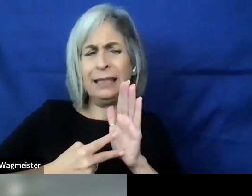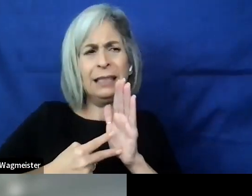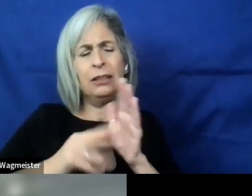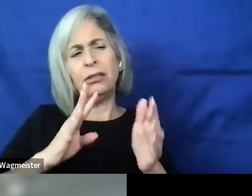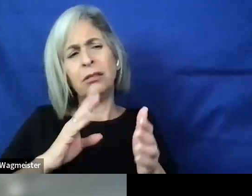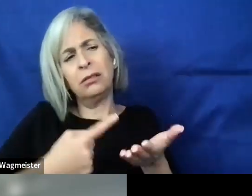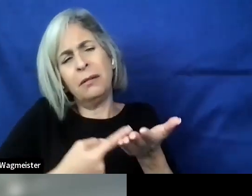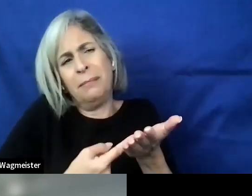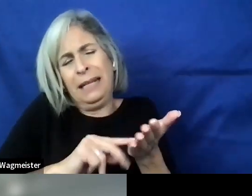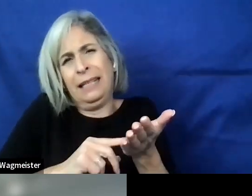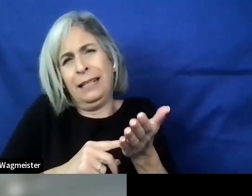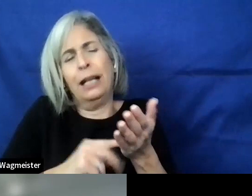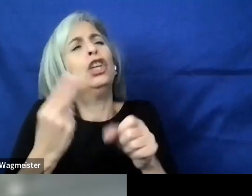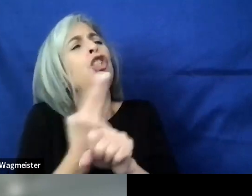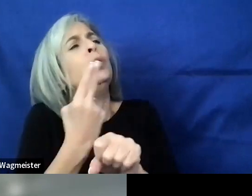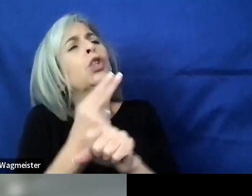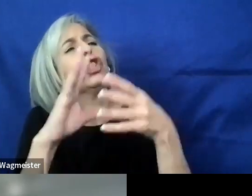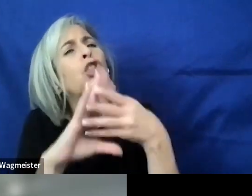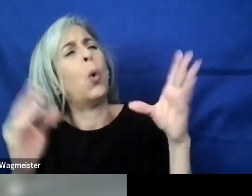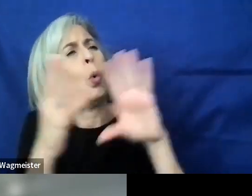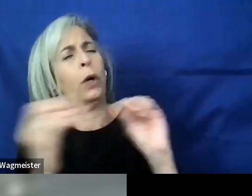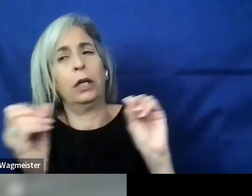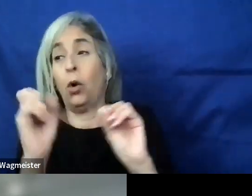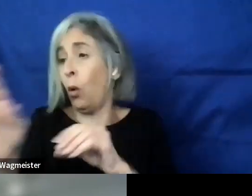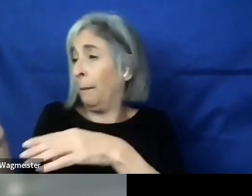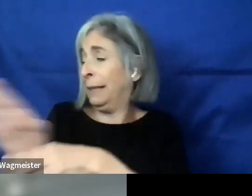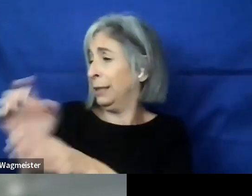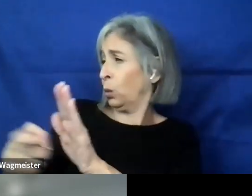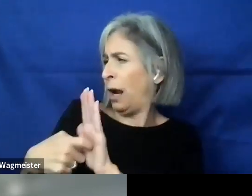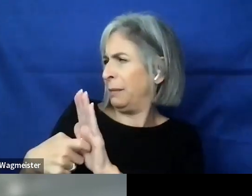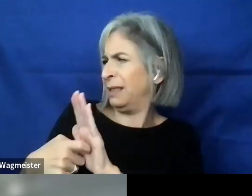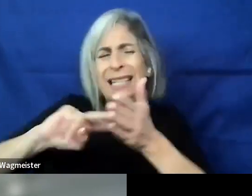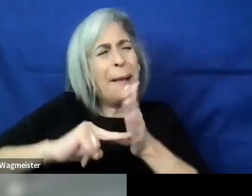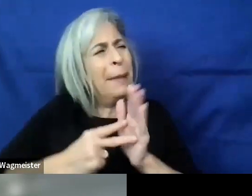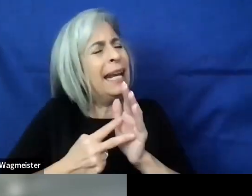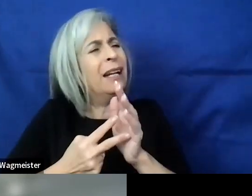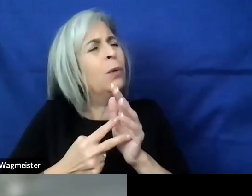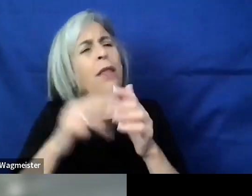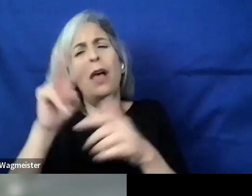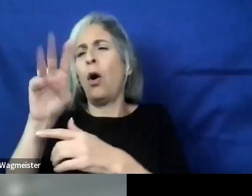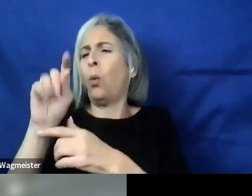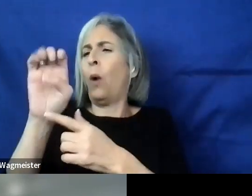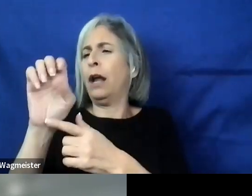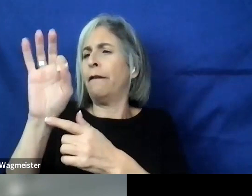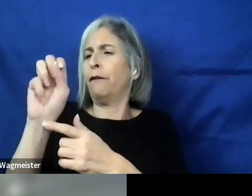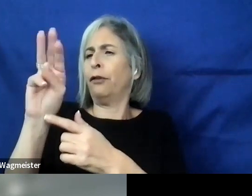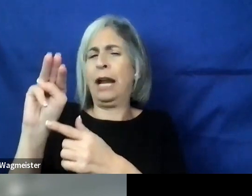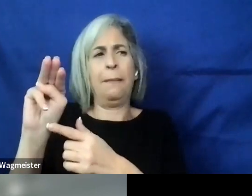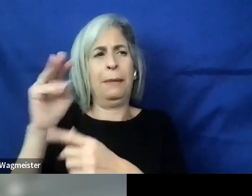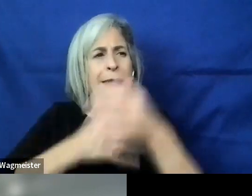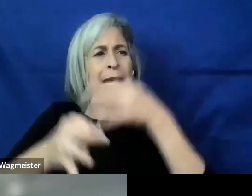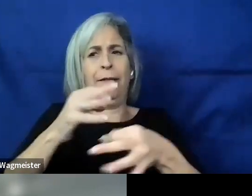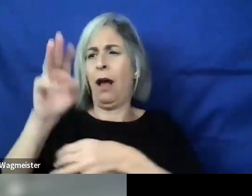talk about a user story or business requirements even? What does it mean when we talk about a wireframe and how is that different than a mock-up?